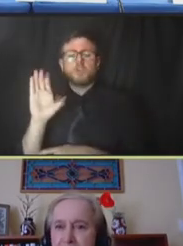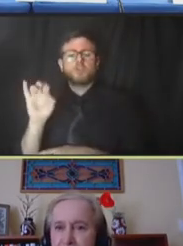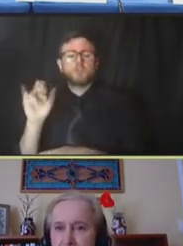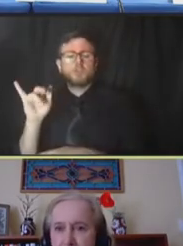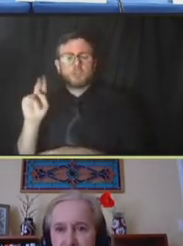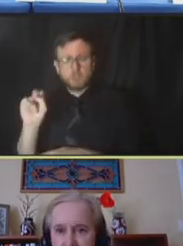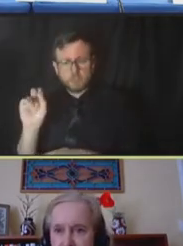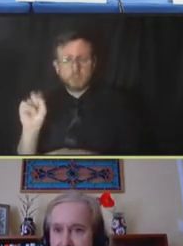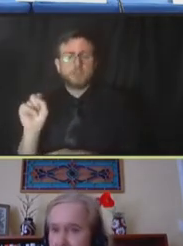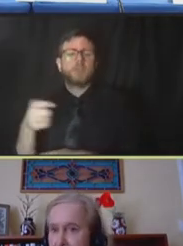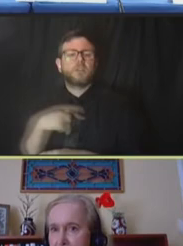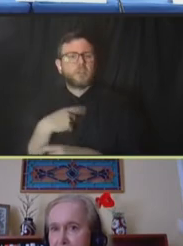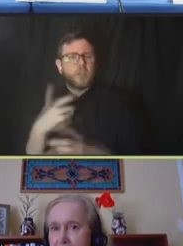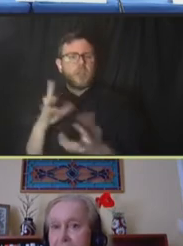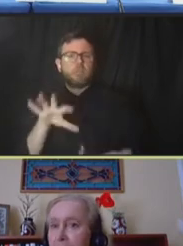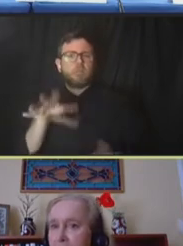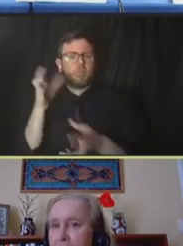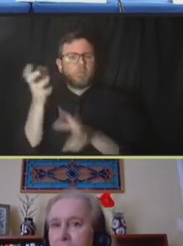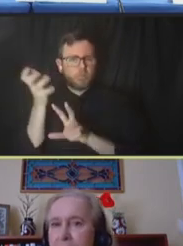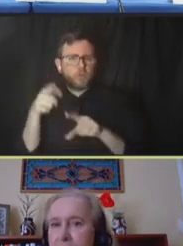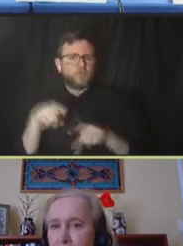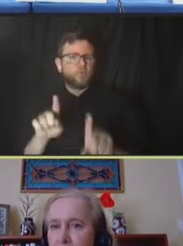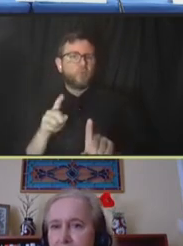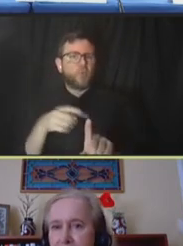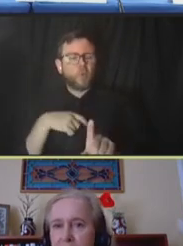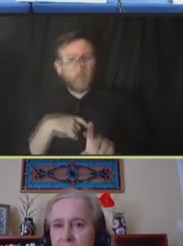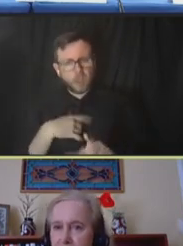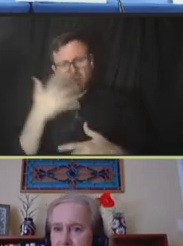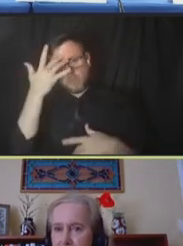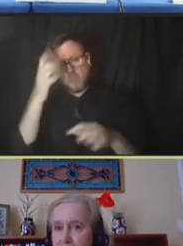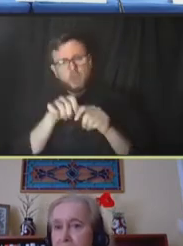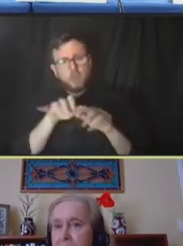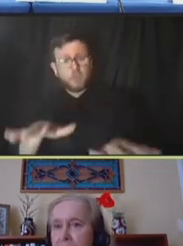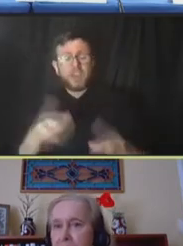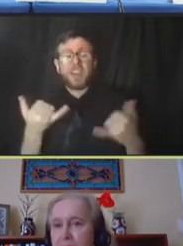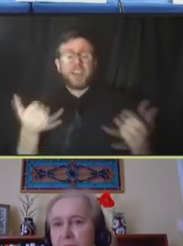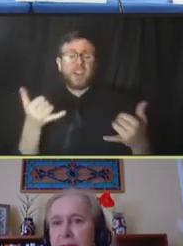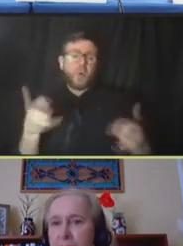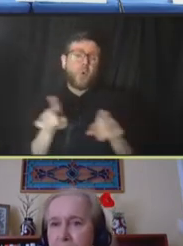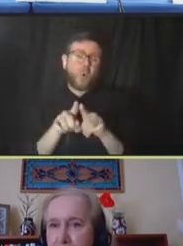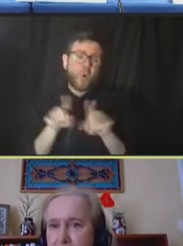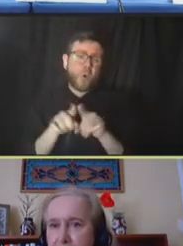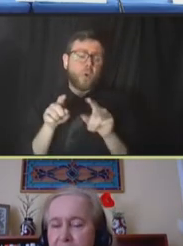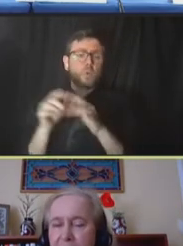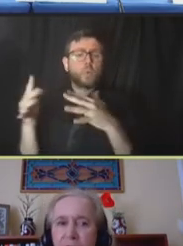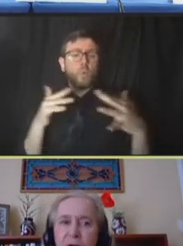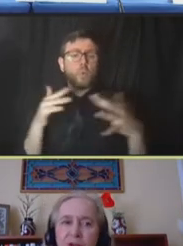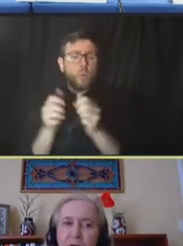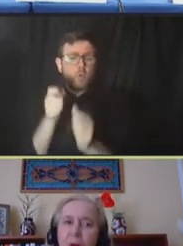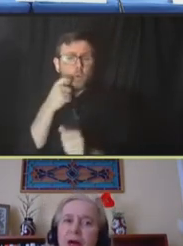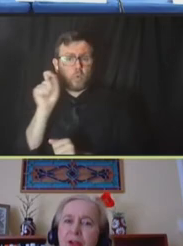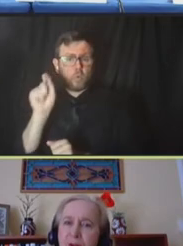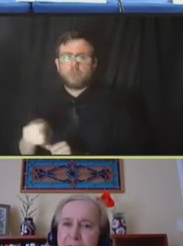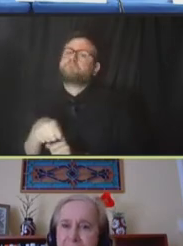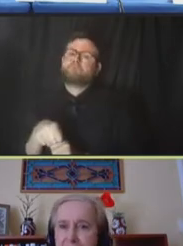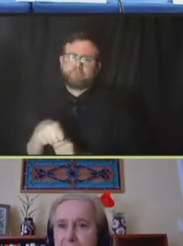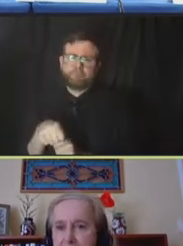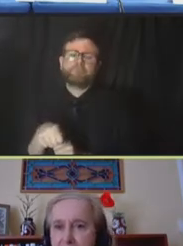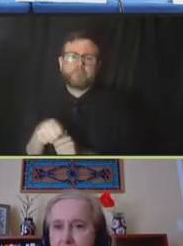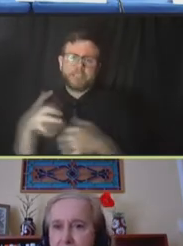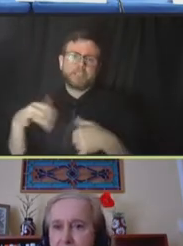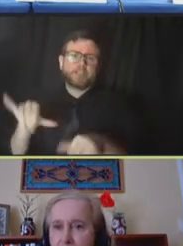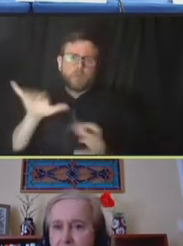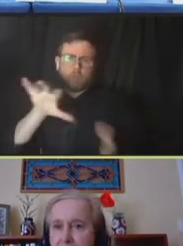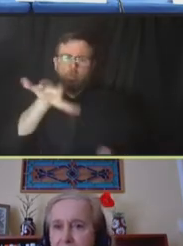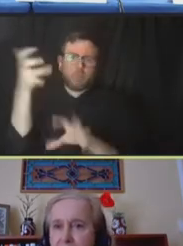in a major way in the pandemic. And now, even with the war against Ukraine, they continue to be disrupted. So, understanding